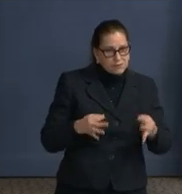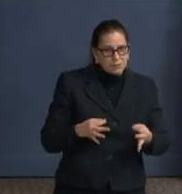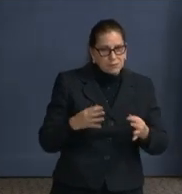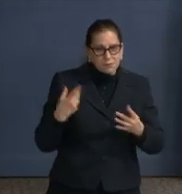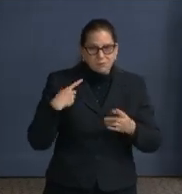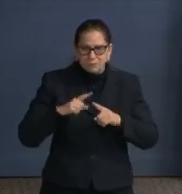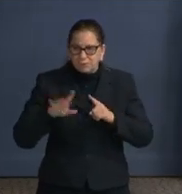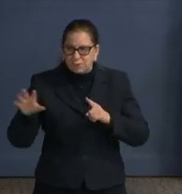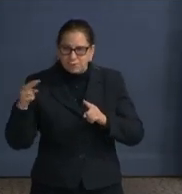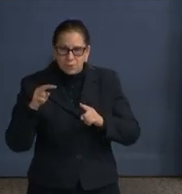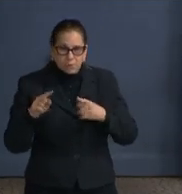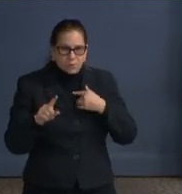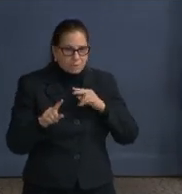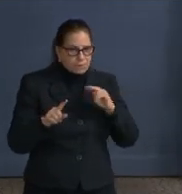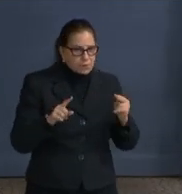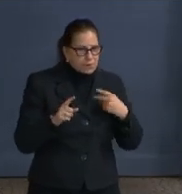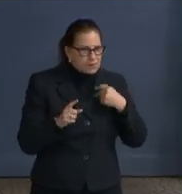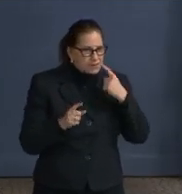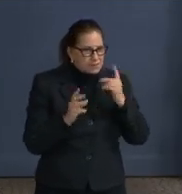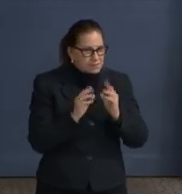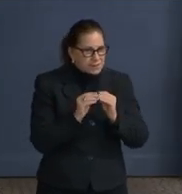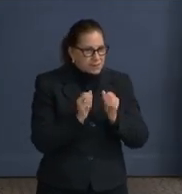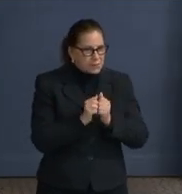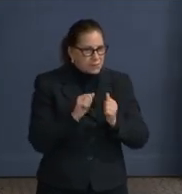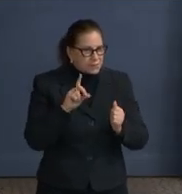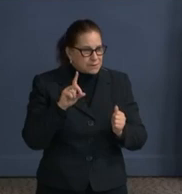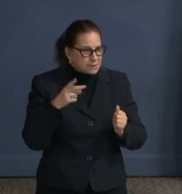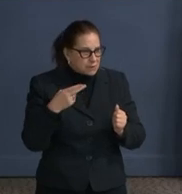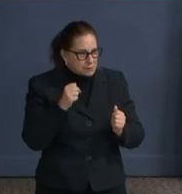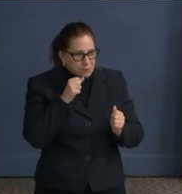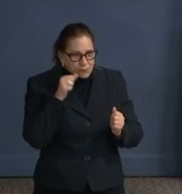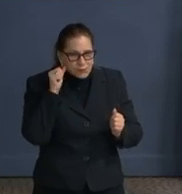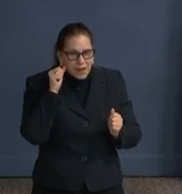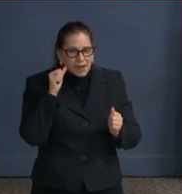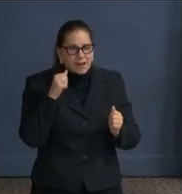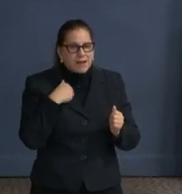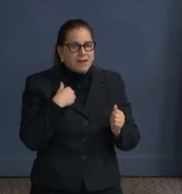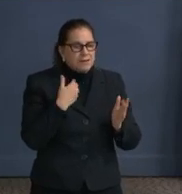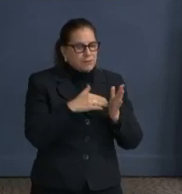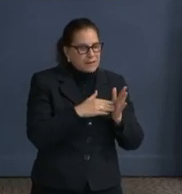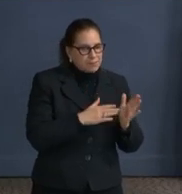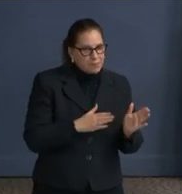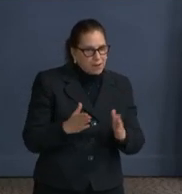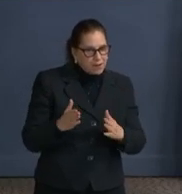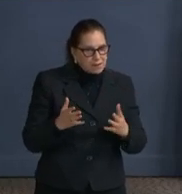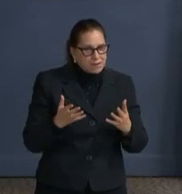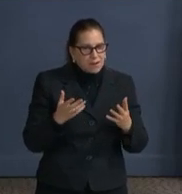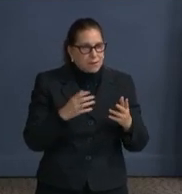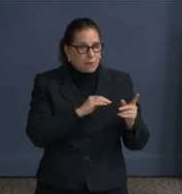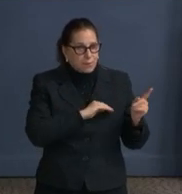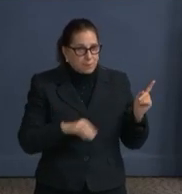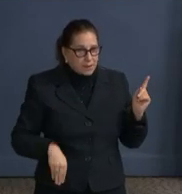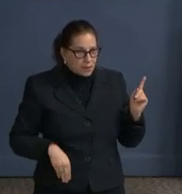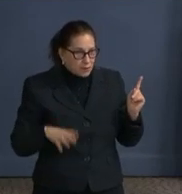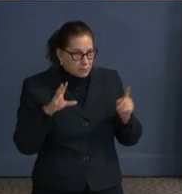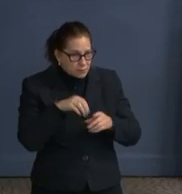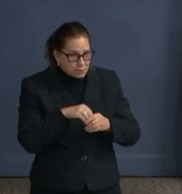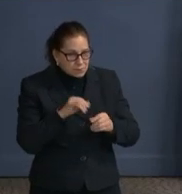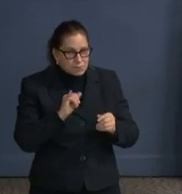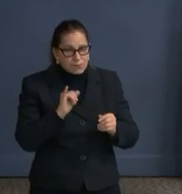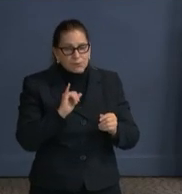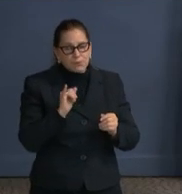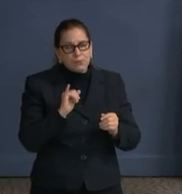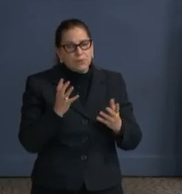DHS yesterday and all, of how we need to be postured. And as the mayor said, we're looking at that very seriously in the city. So we'll continue those conversations.